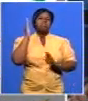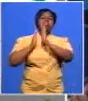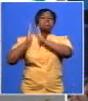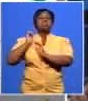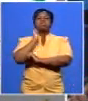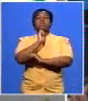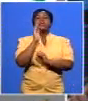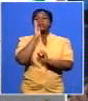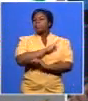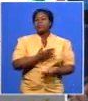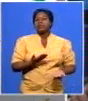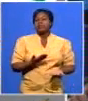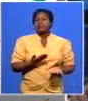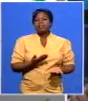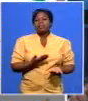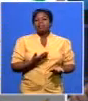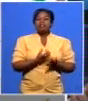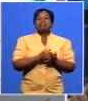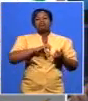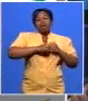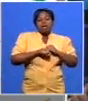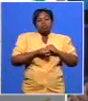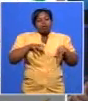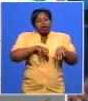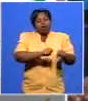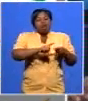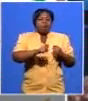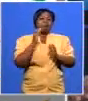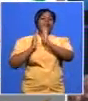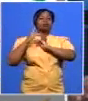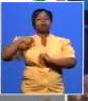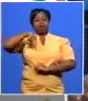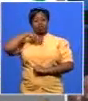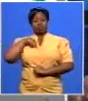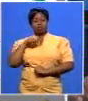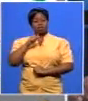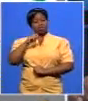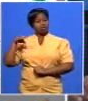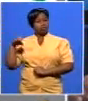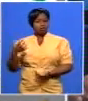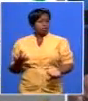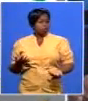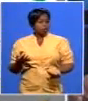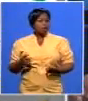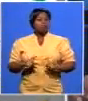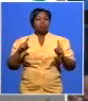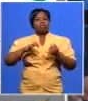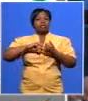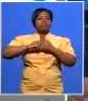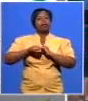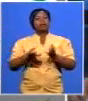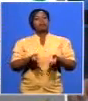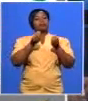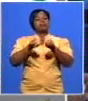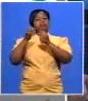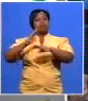party therefore they can only dig on the ANC history and try to wear the clothes of of the ANC to get some credibility